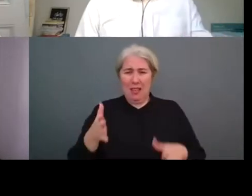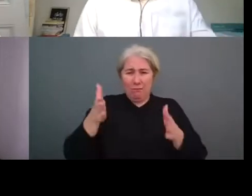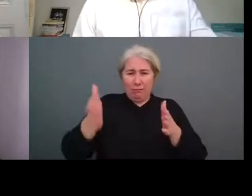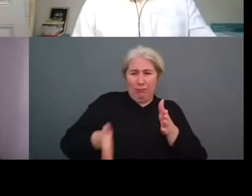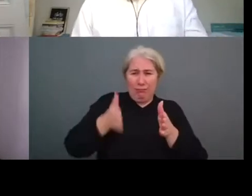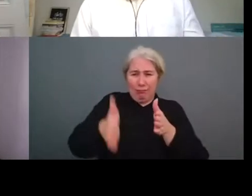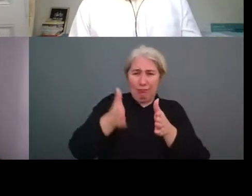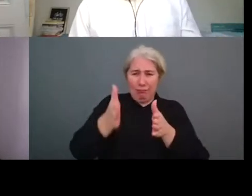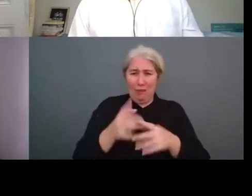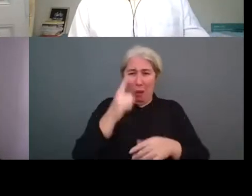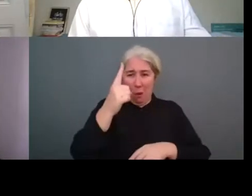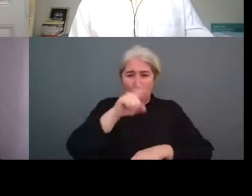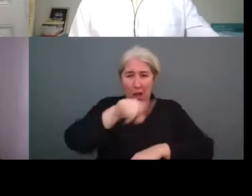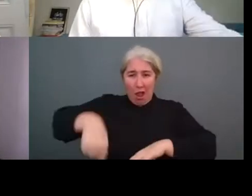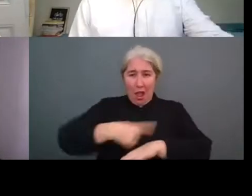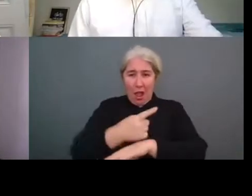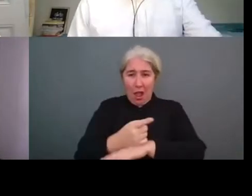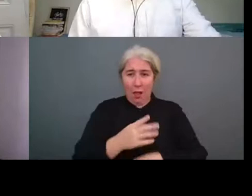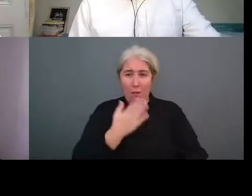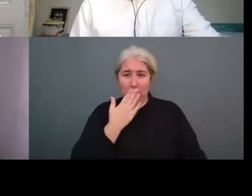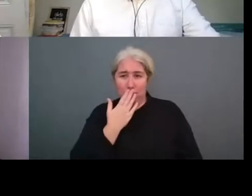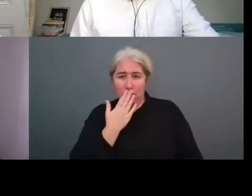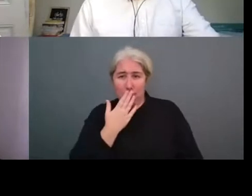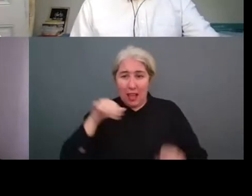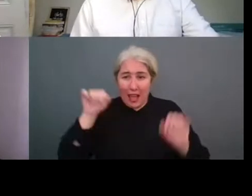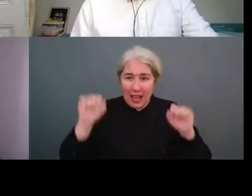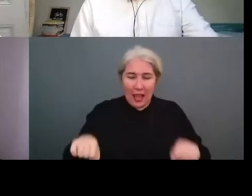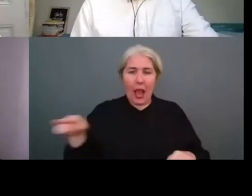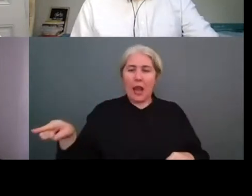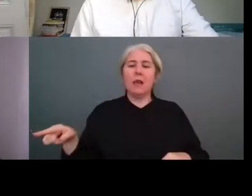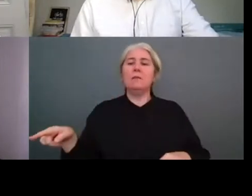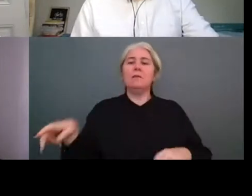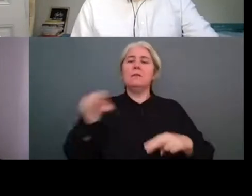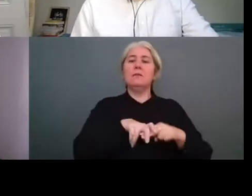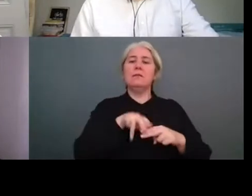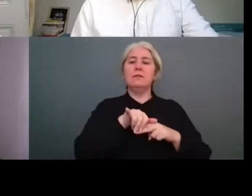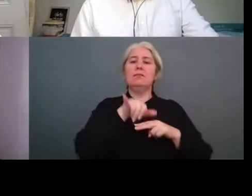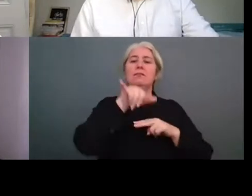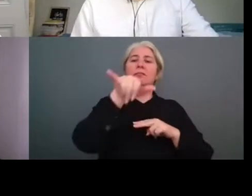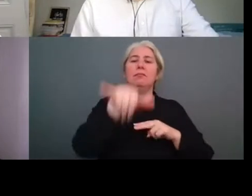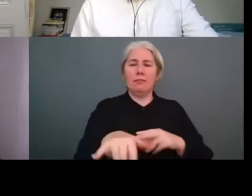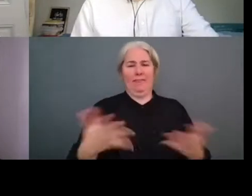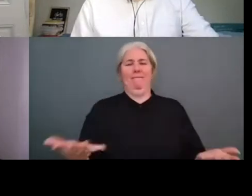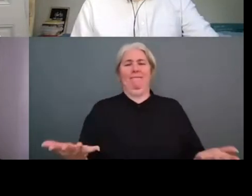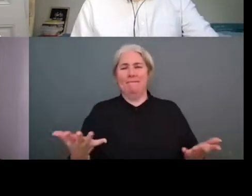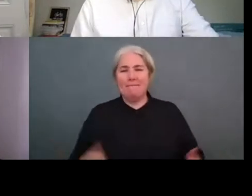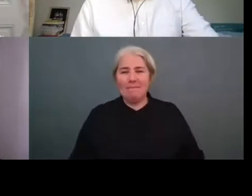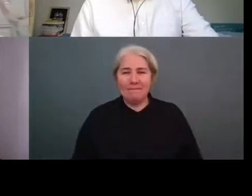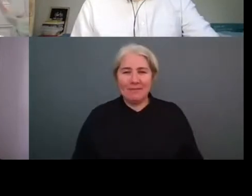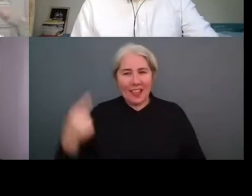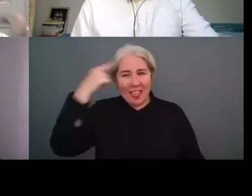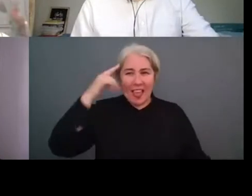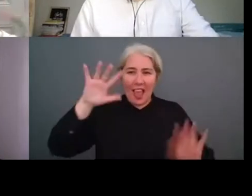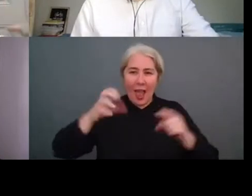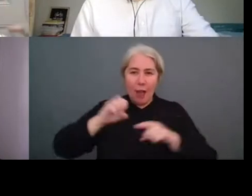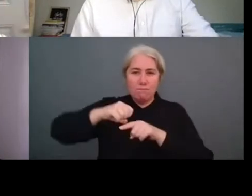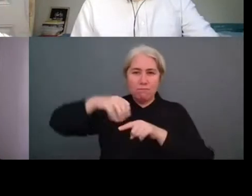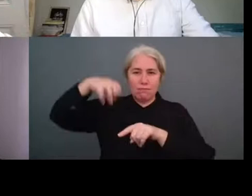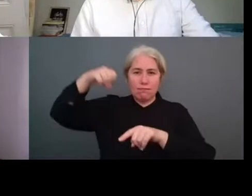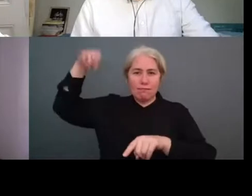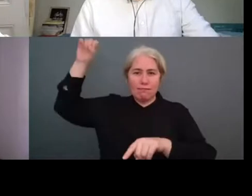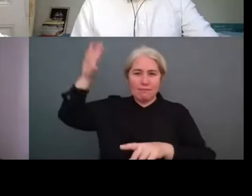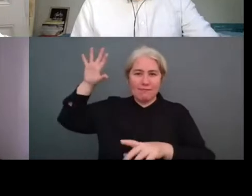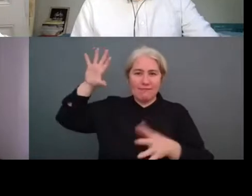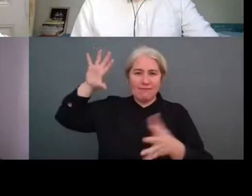we we a climate change and emissions are also an impact on on nature and we haven't specifically